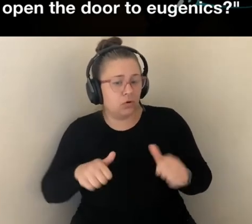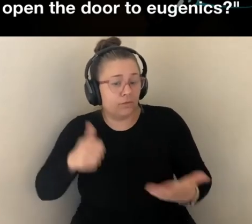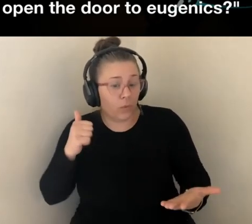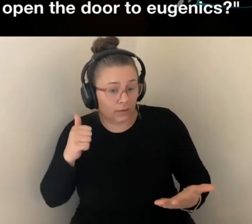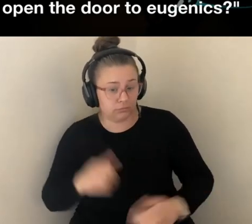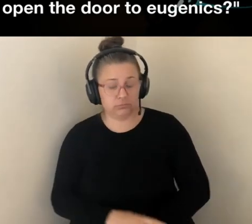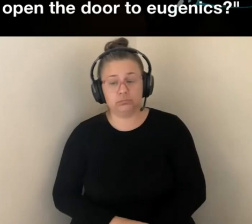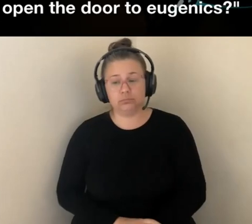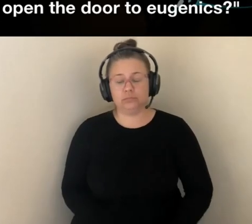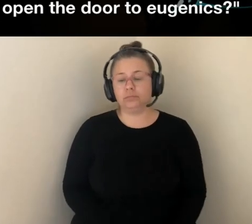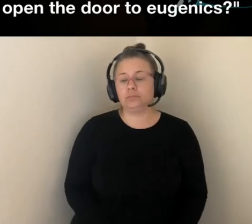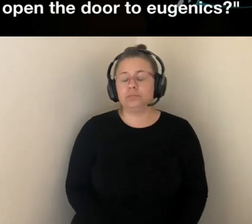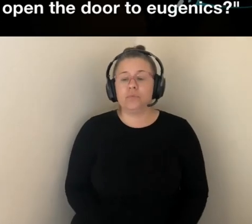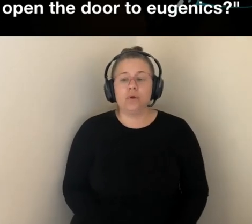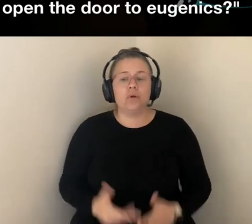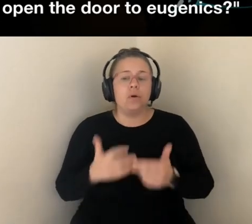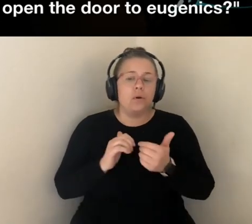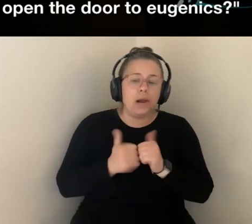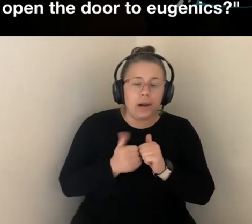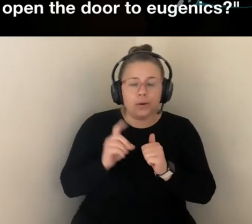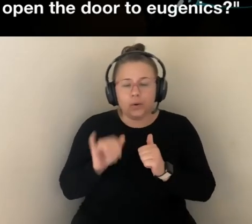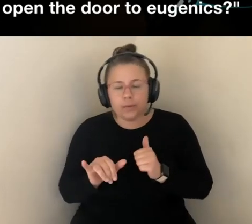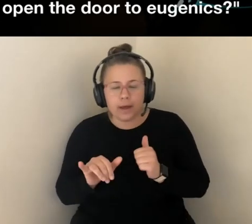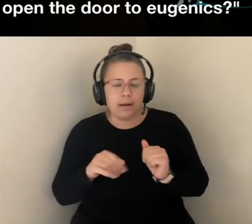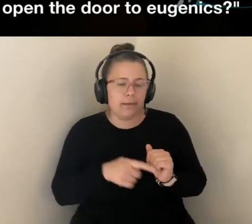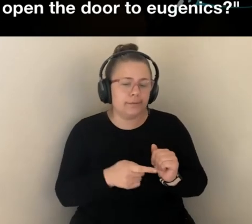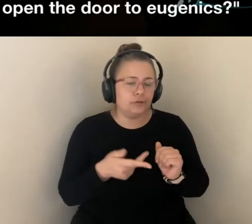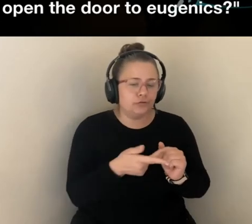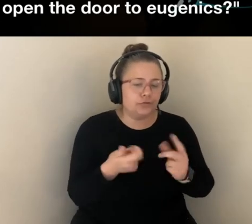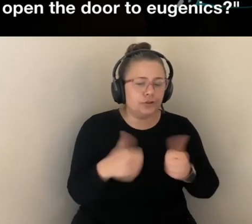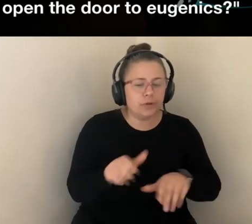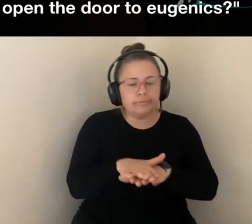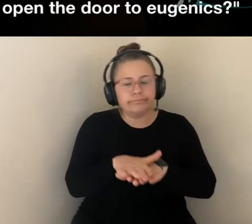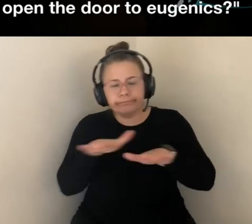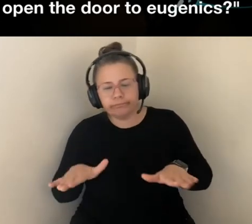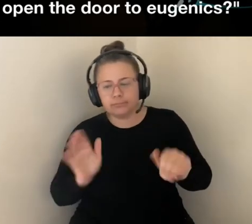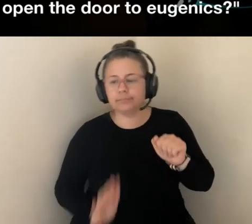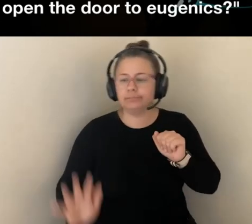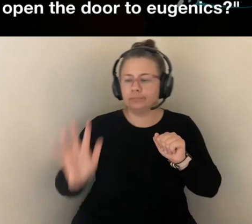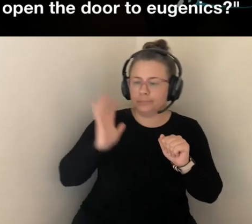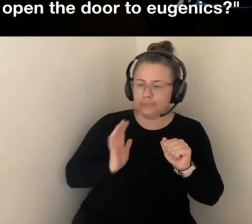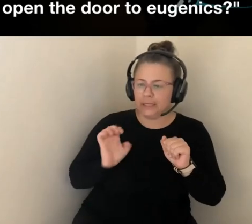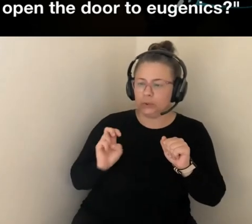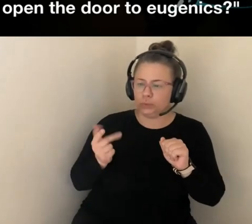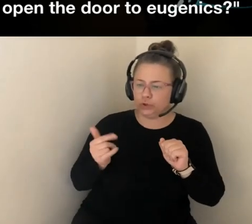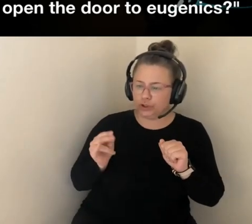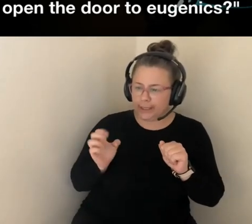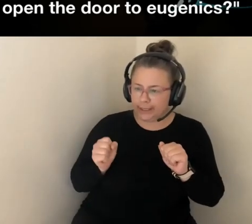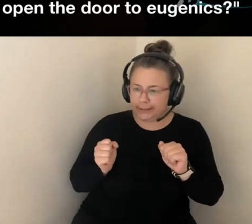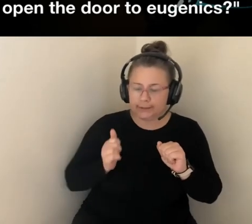FOR THE FIRST WAY THAT THEY KIND OF DO THIS, THEY KIND OF TRY TO DIFFERENTIATE FROM THE PAST AND WHAT A FUTURE ONE COULD DO IS BY POINTING TO THE